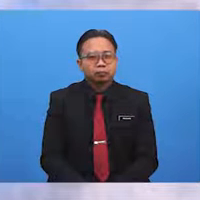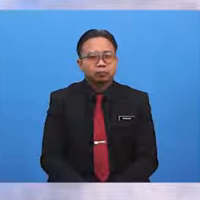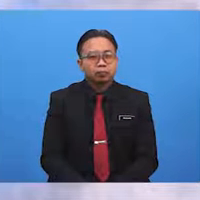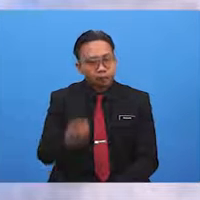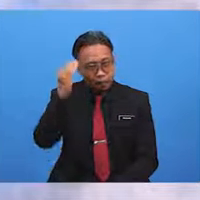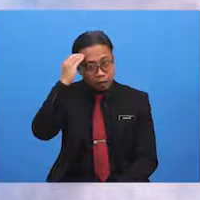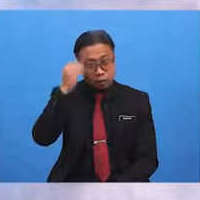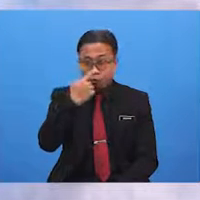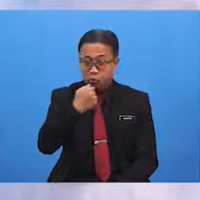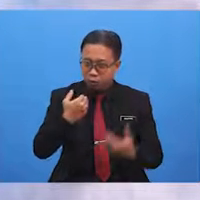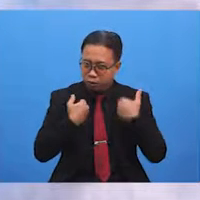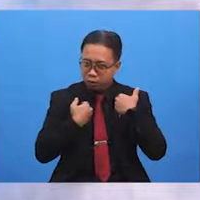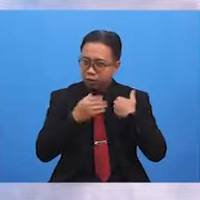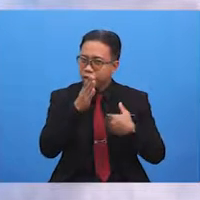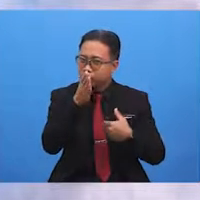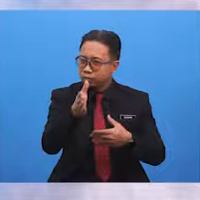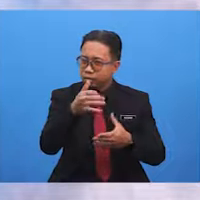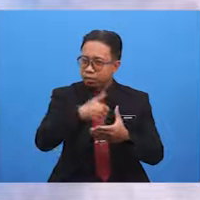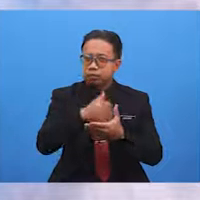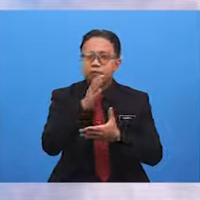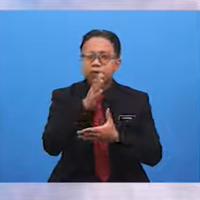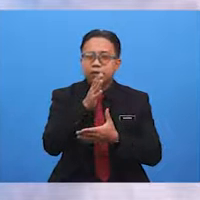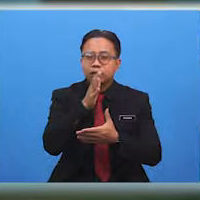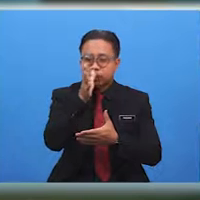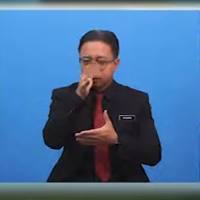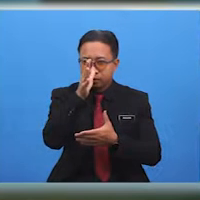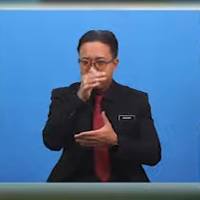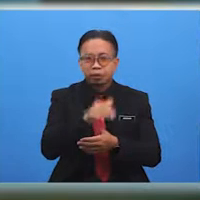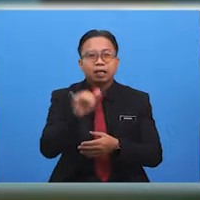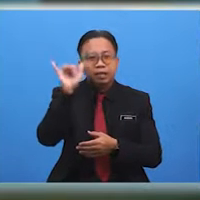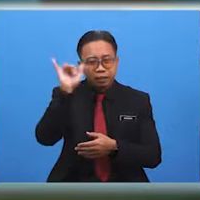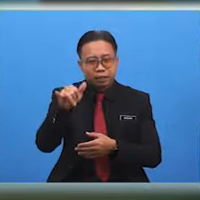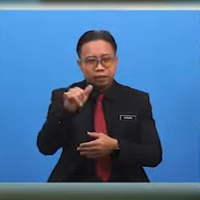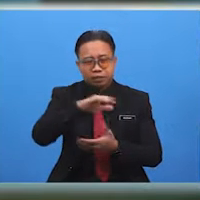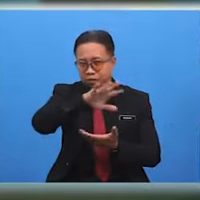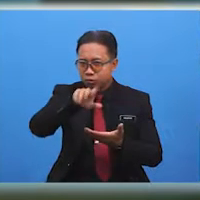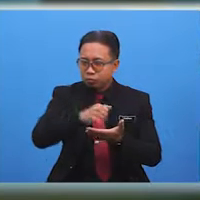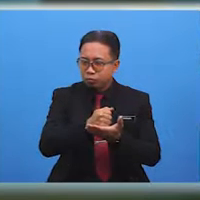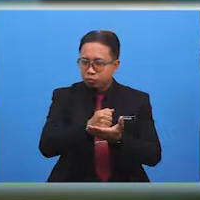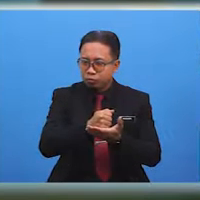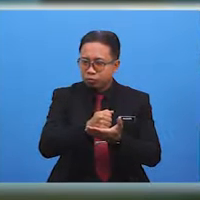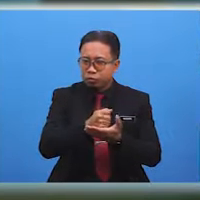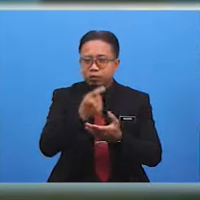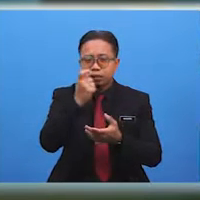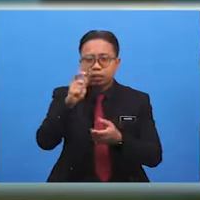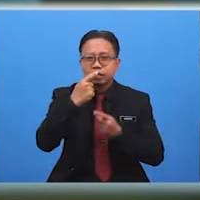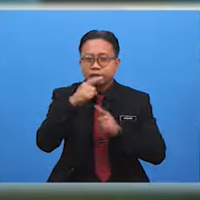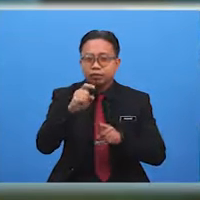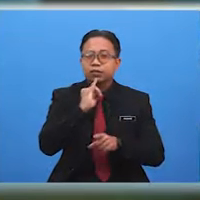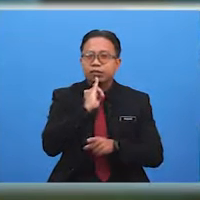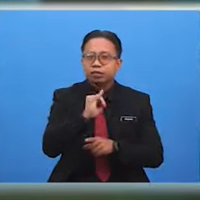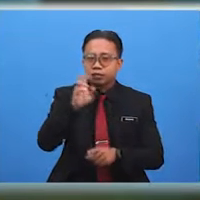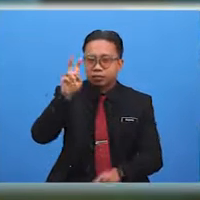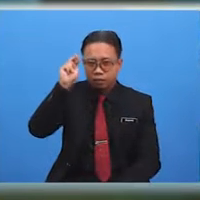know who has a grandmother in Melaka. Yes, everyone. The answer is naive.